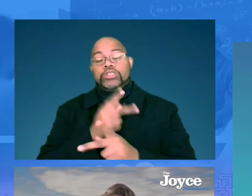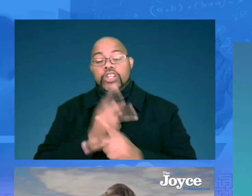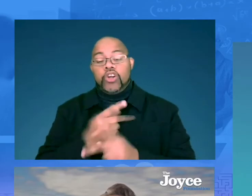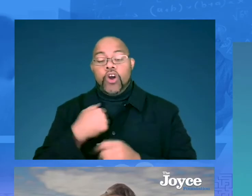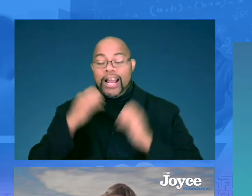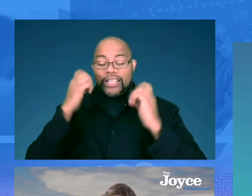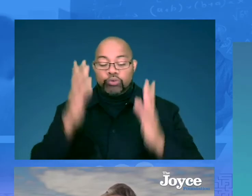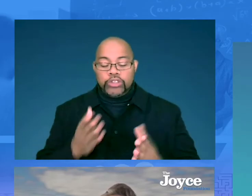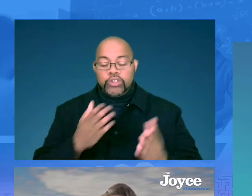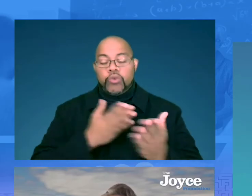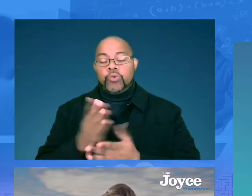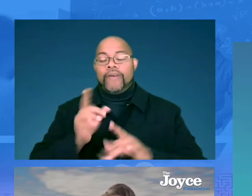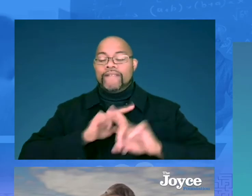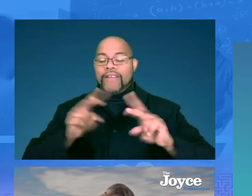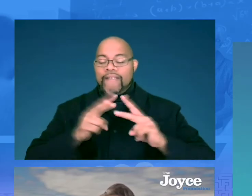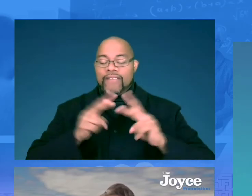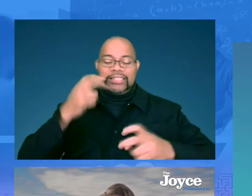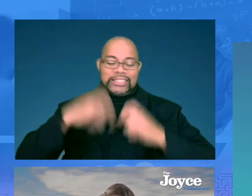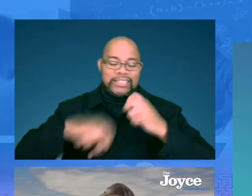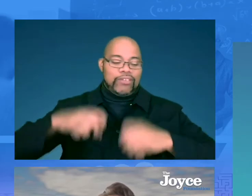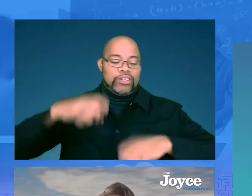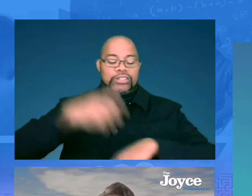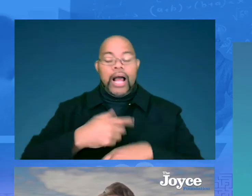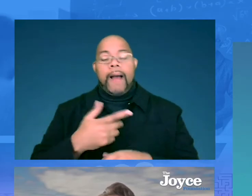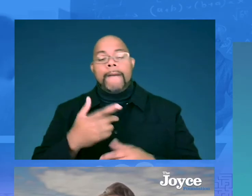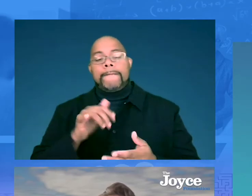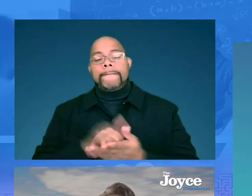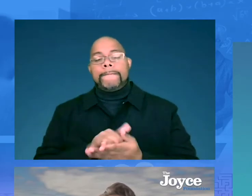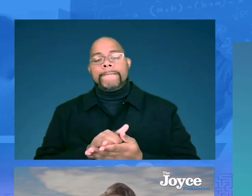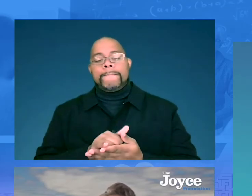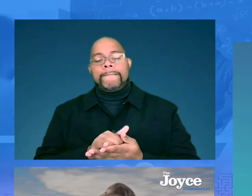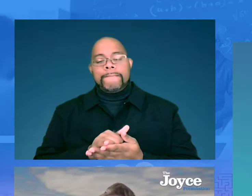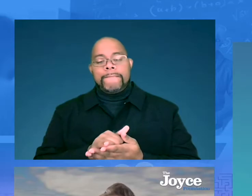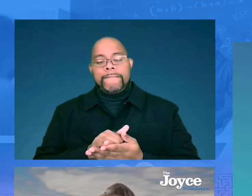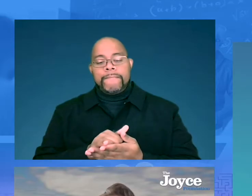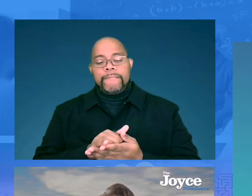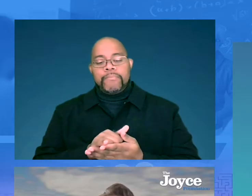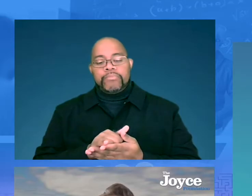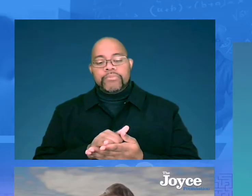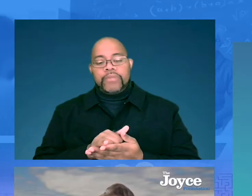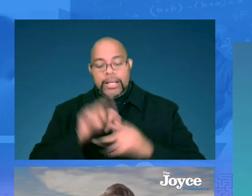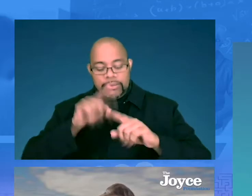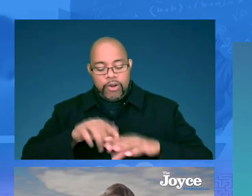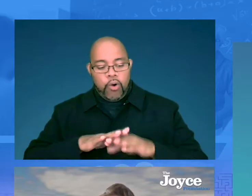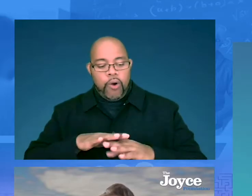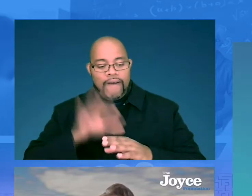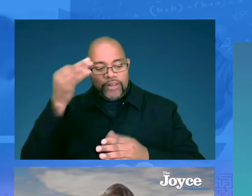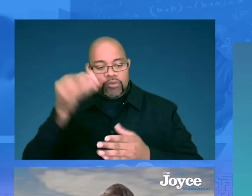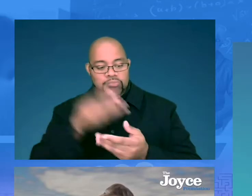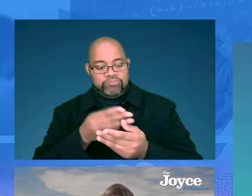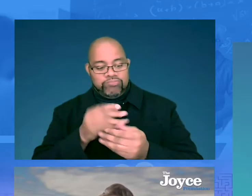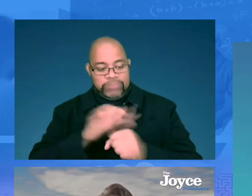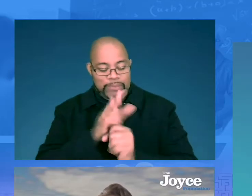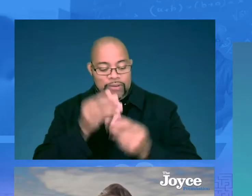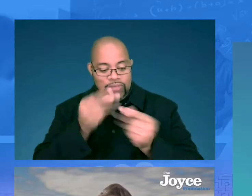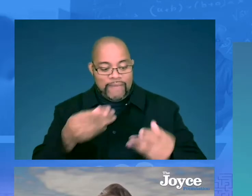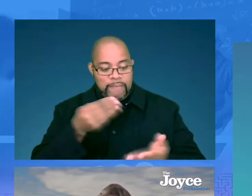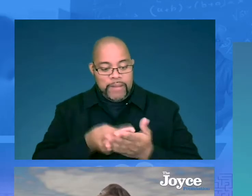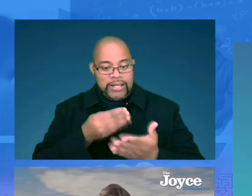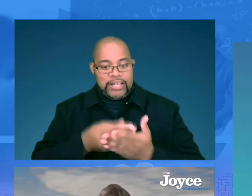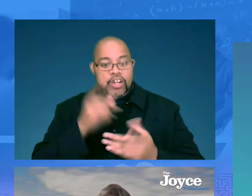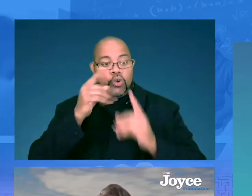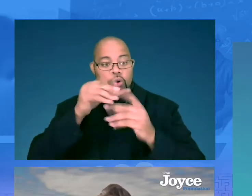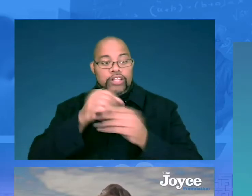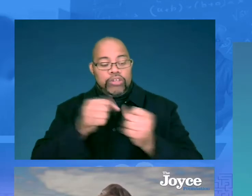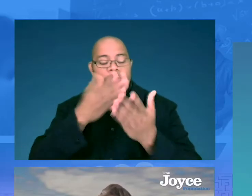supporting and retaining our educators through a very difficult time. So we aligned our federal pandemic relief dollars with the